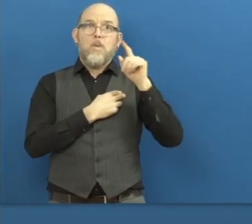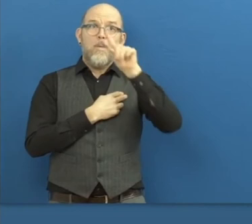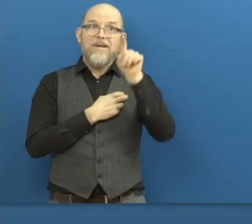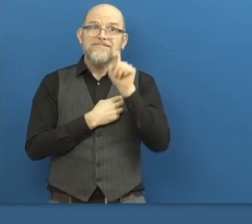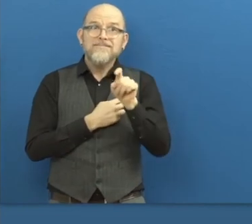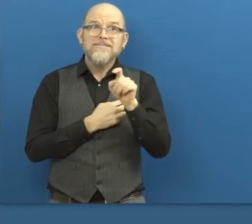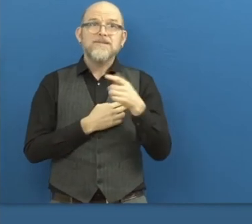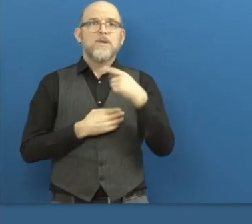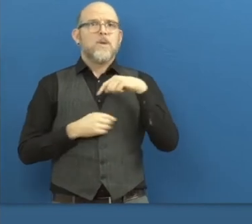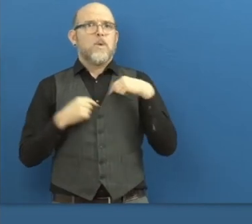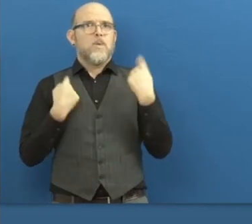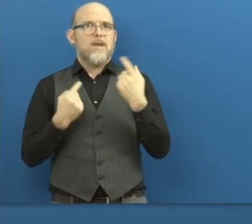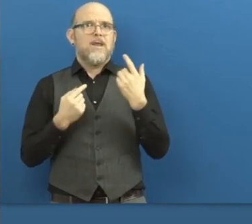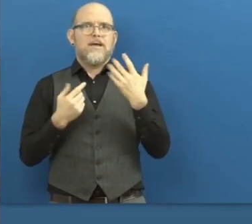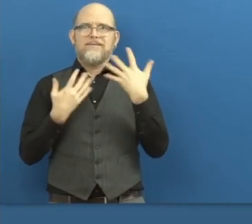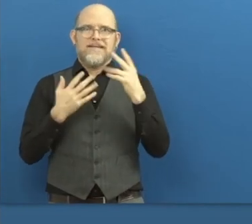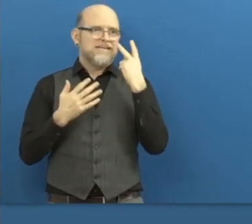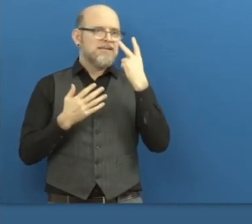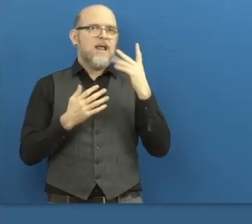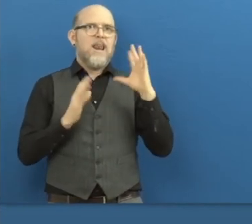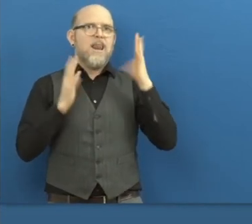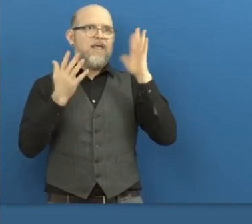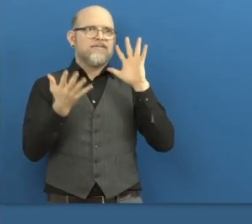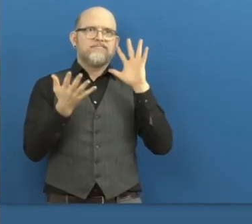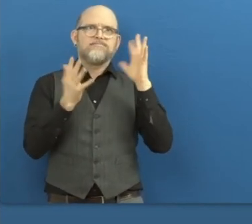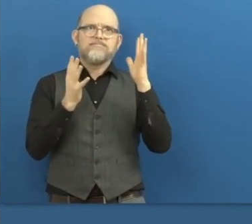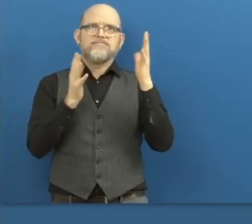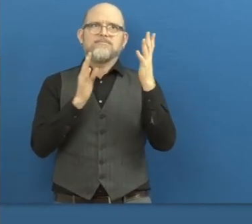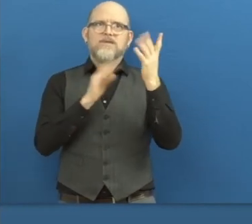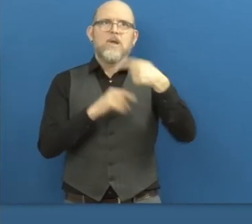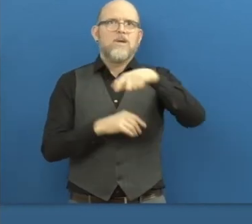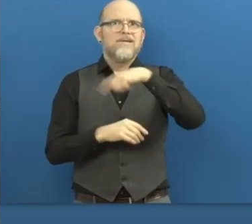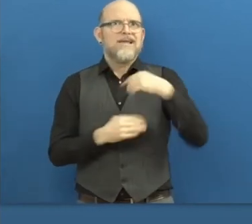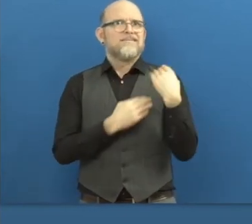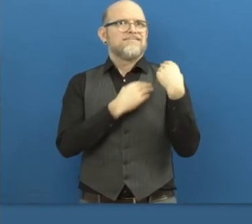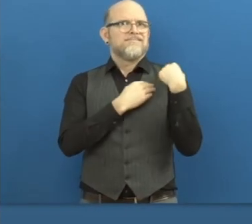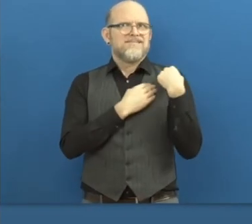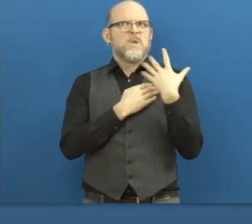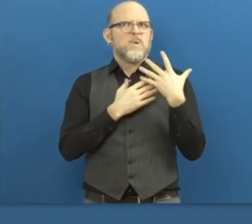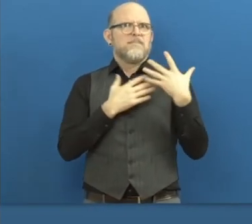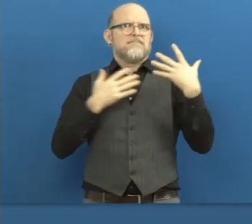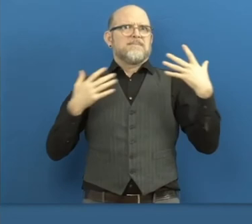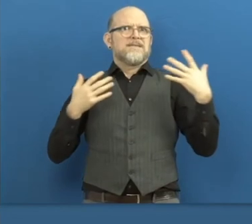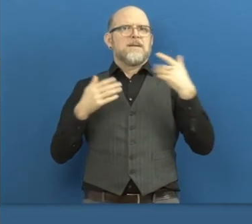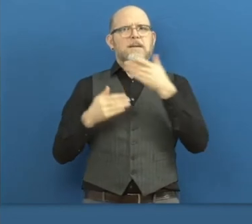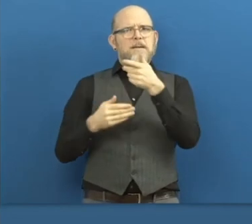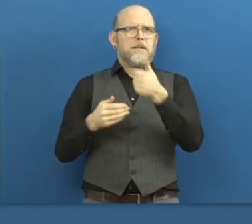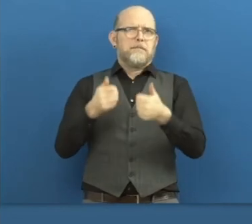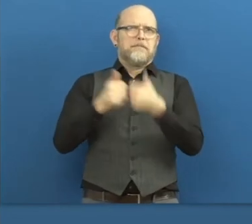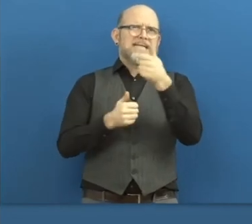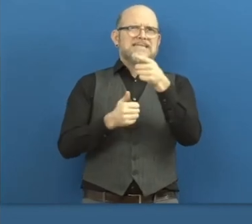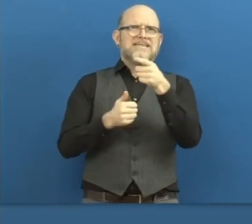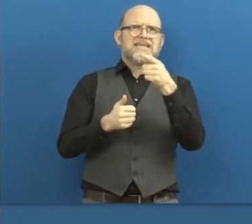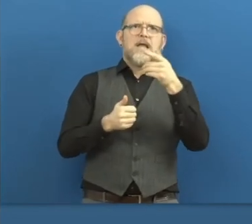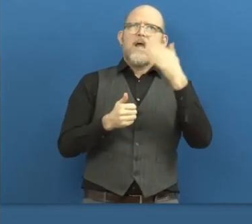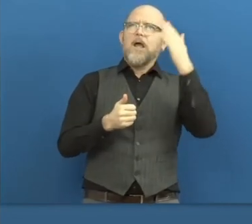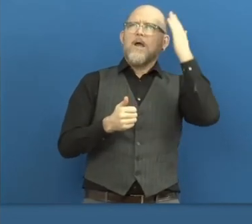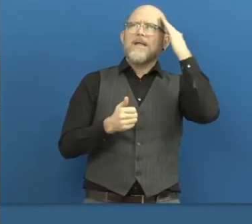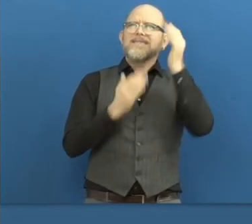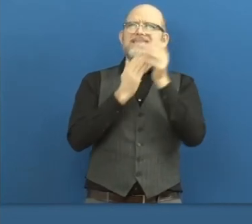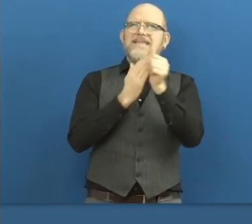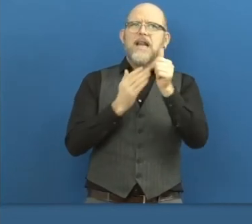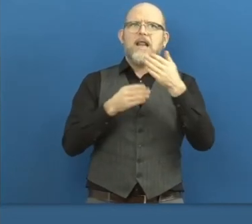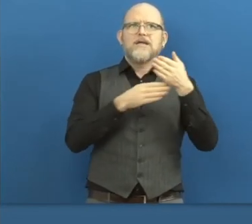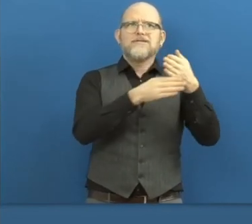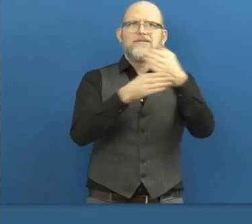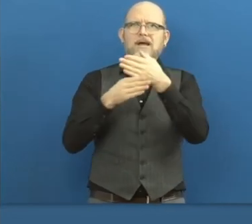best way that we can share the knowledge and fully understand what's working, what's not, and the better we are going to deliver